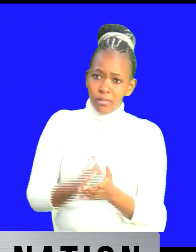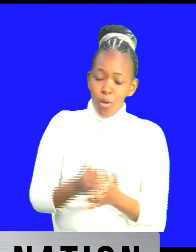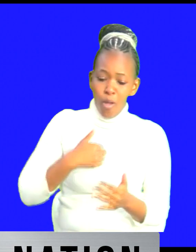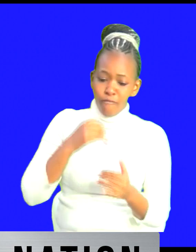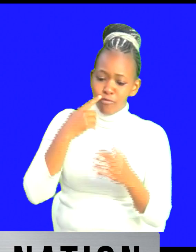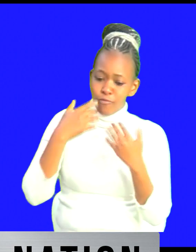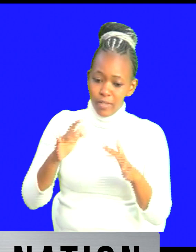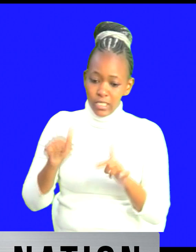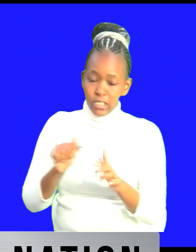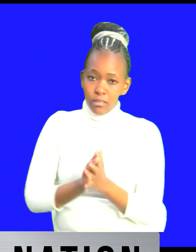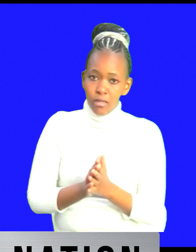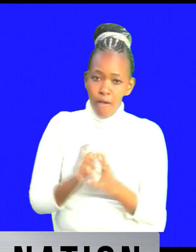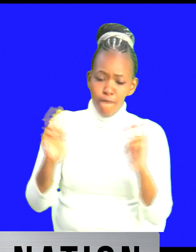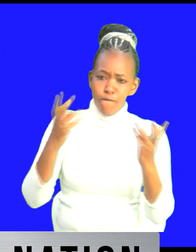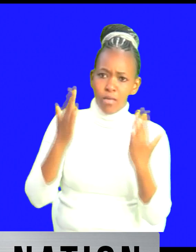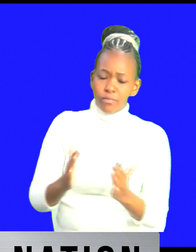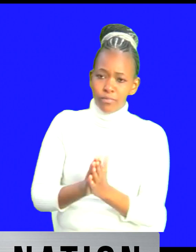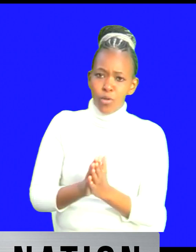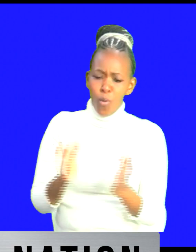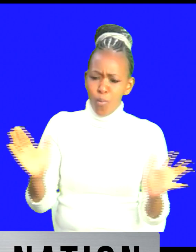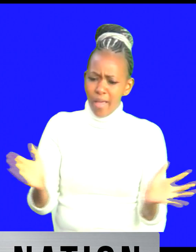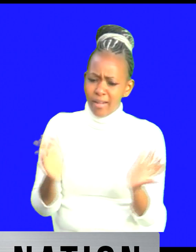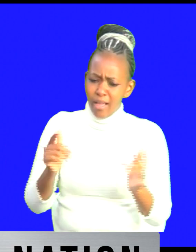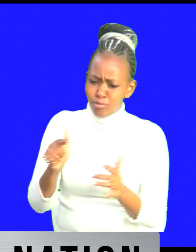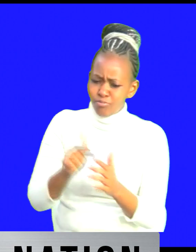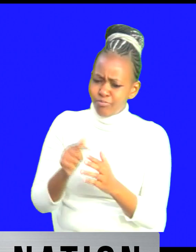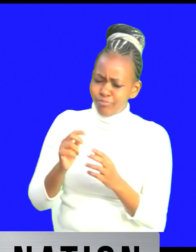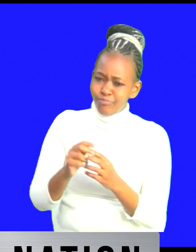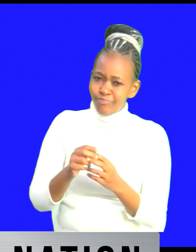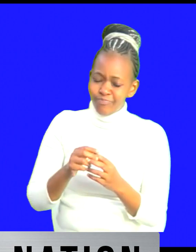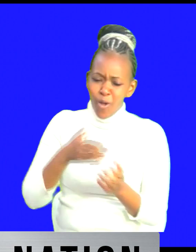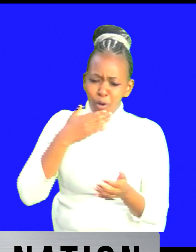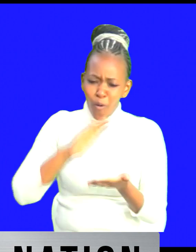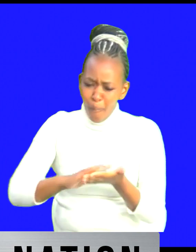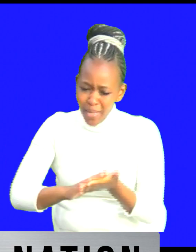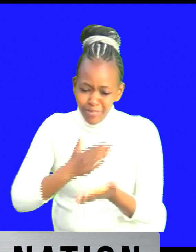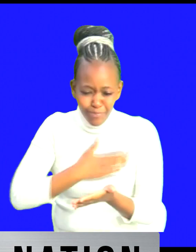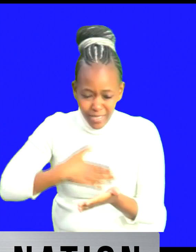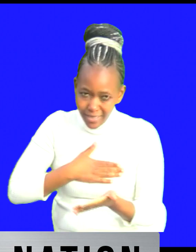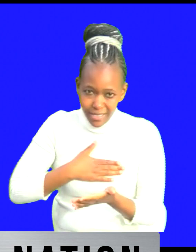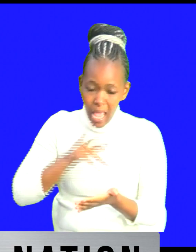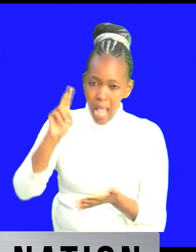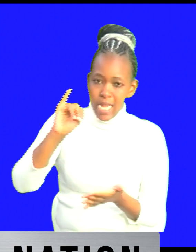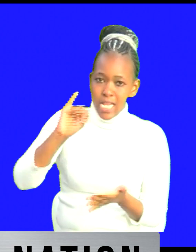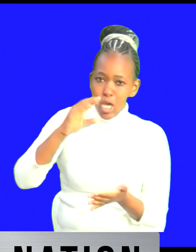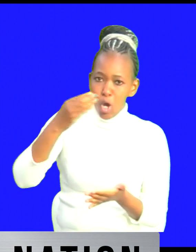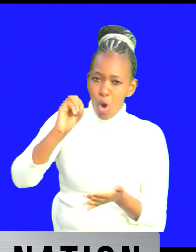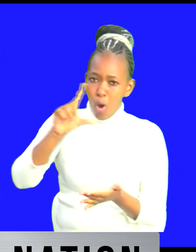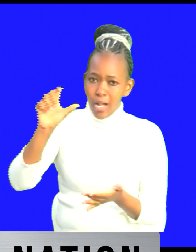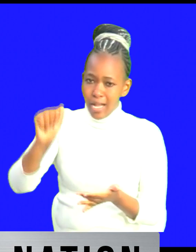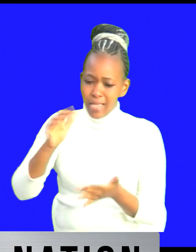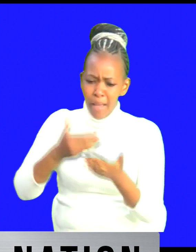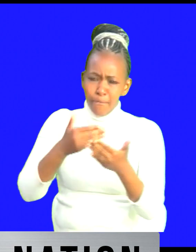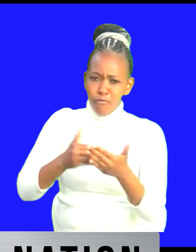finish this viewers we encourage you to give your views um nicholas just a quick one just before we go